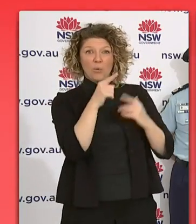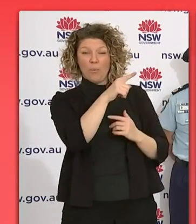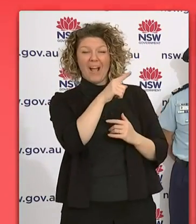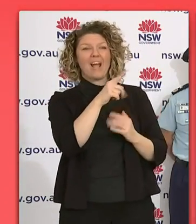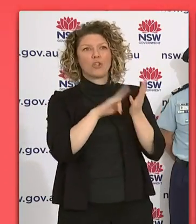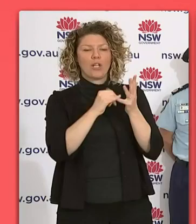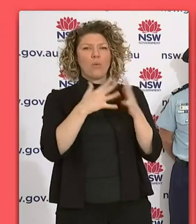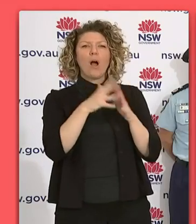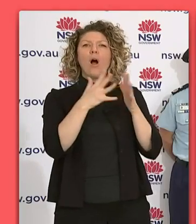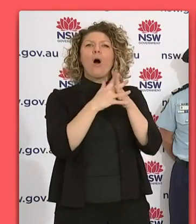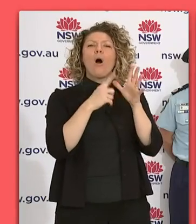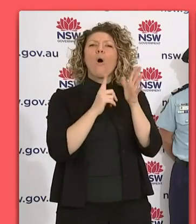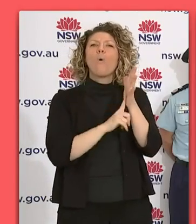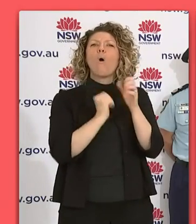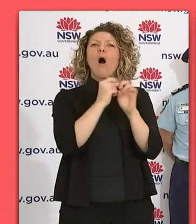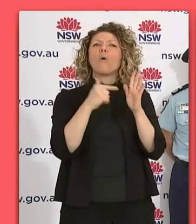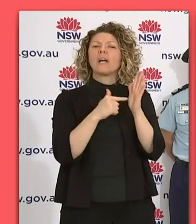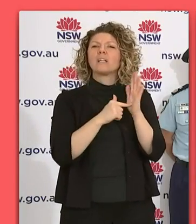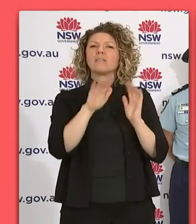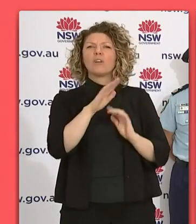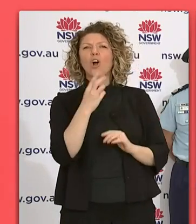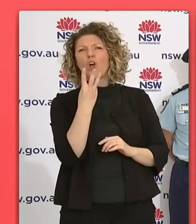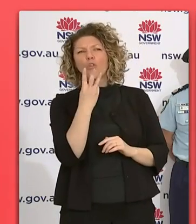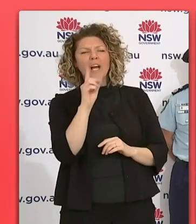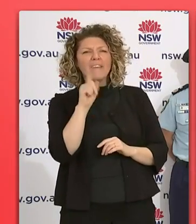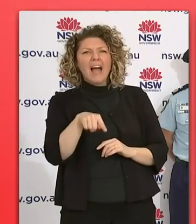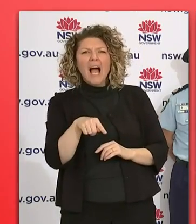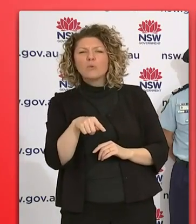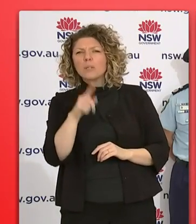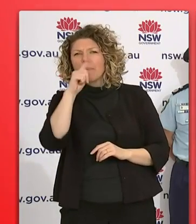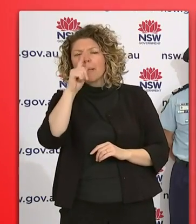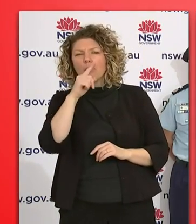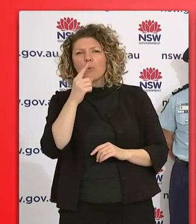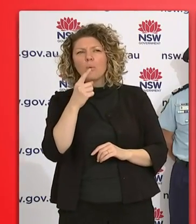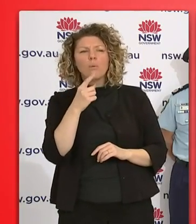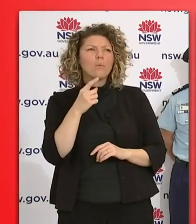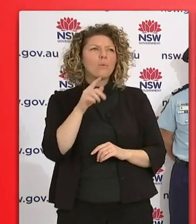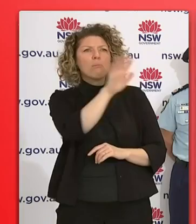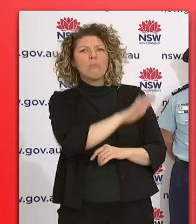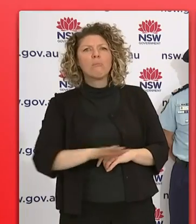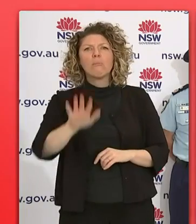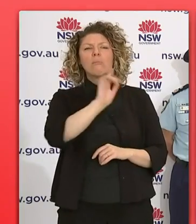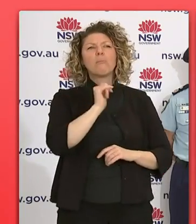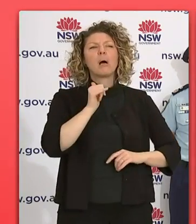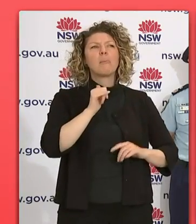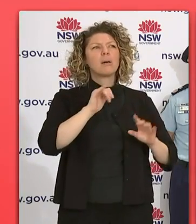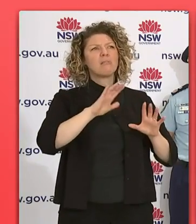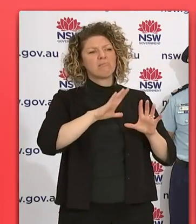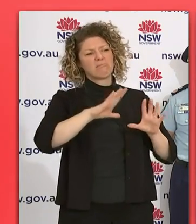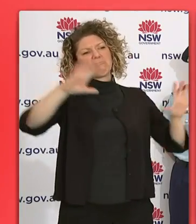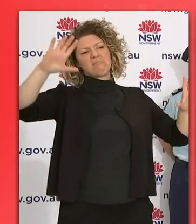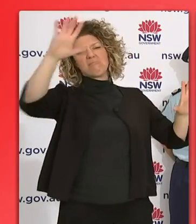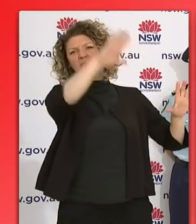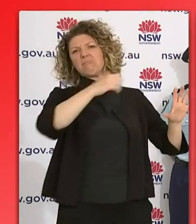three and a half thousand people generally in town, but in the broad area there'd be about maybe six and a half, six thousand.